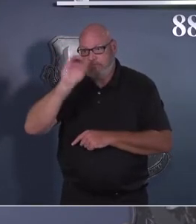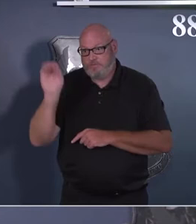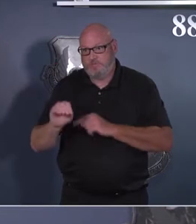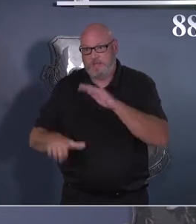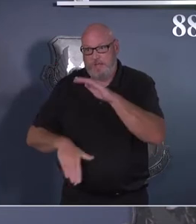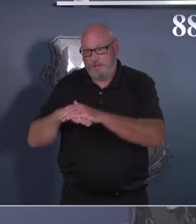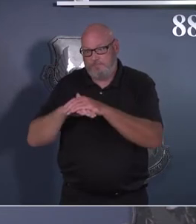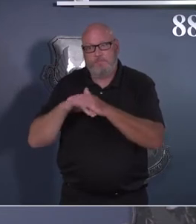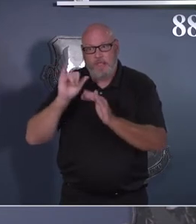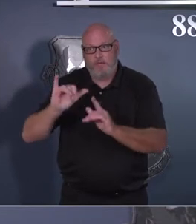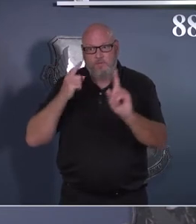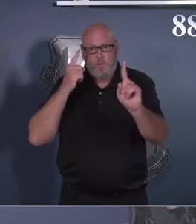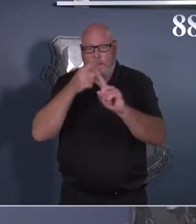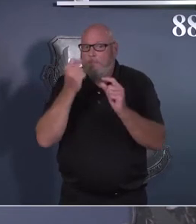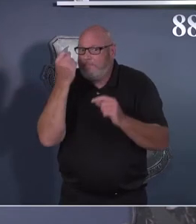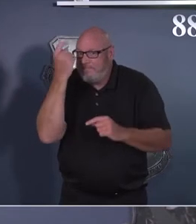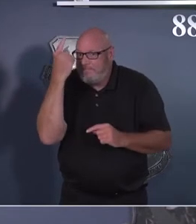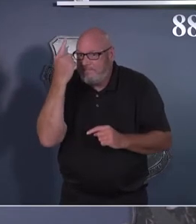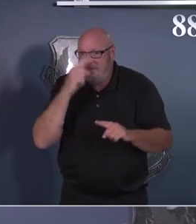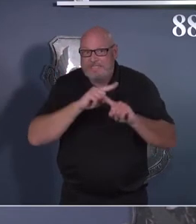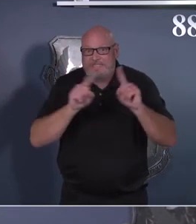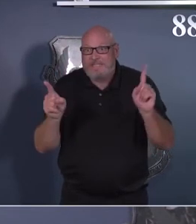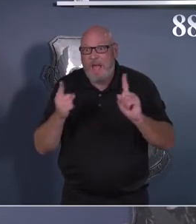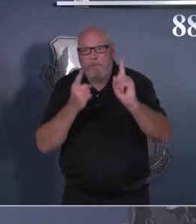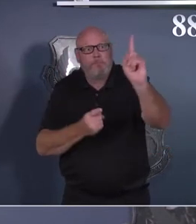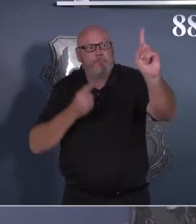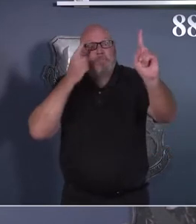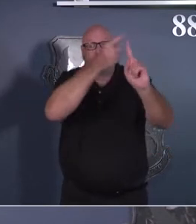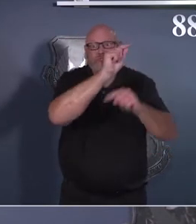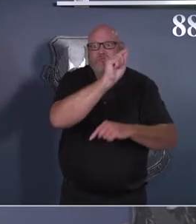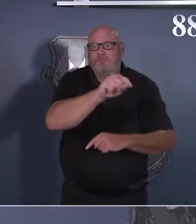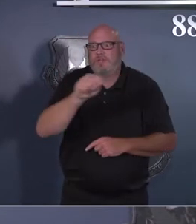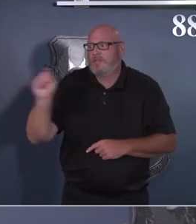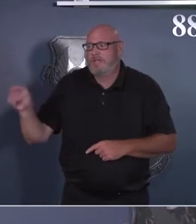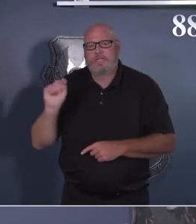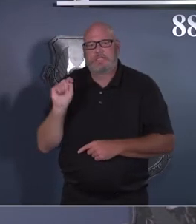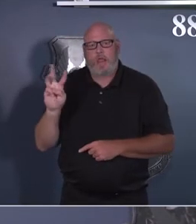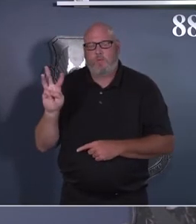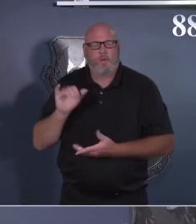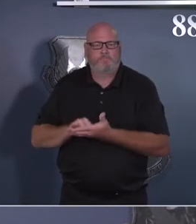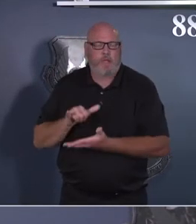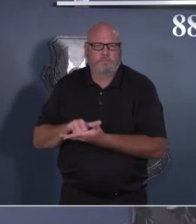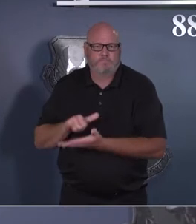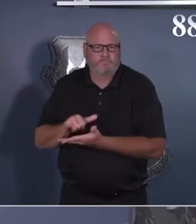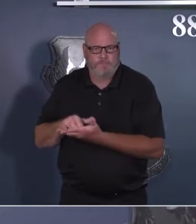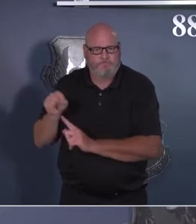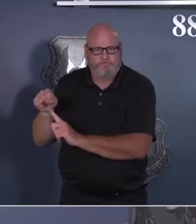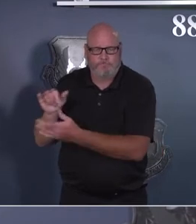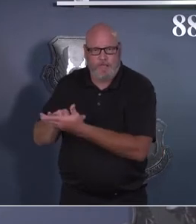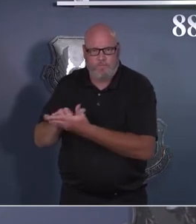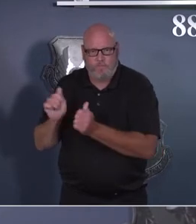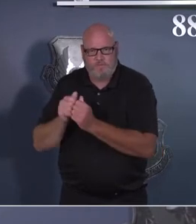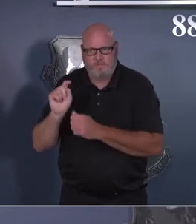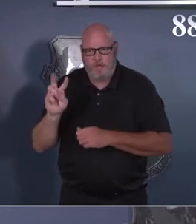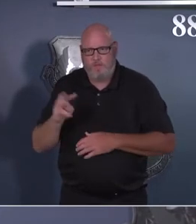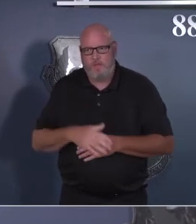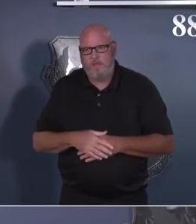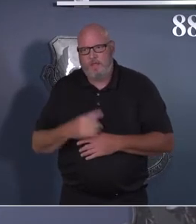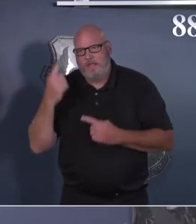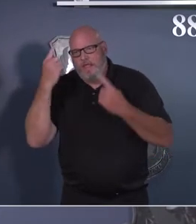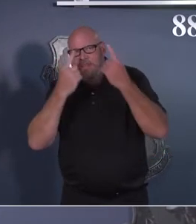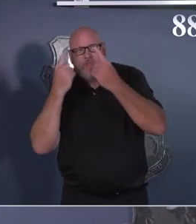in a telework capacity. Think about our defenders at the gates. Think about our emergency room technicians. Think about those